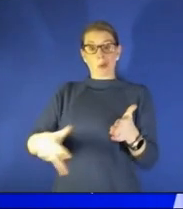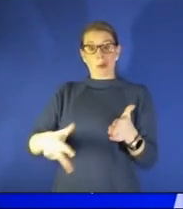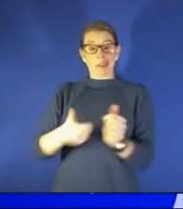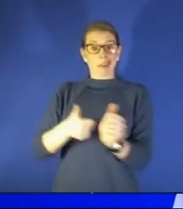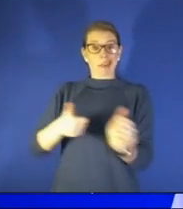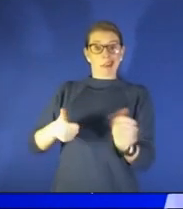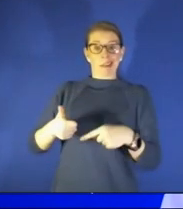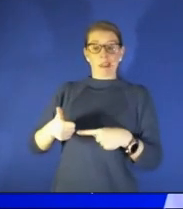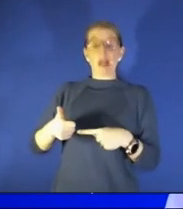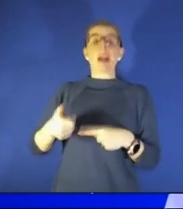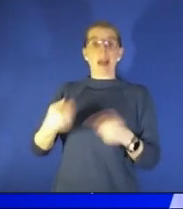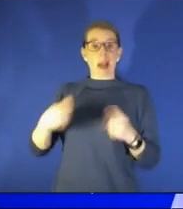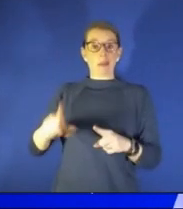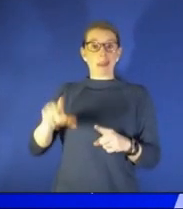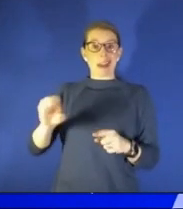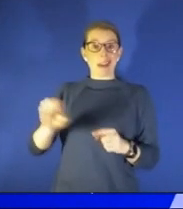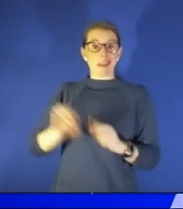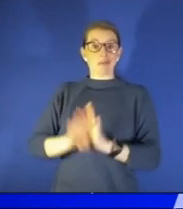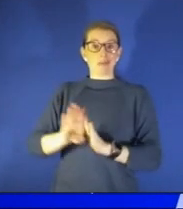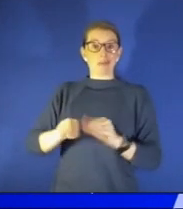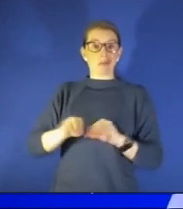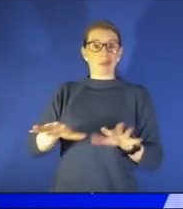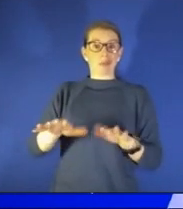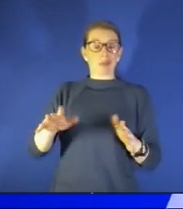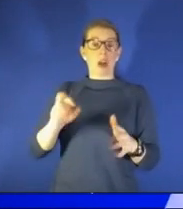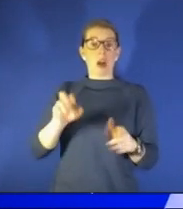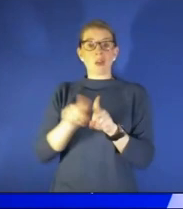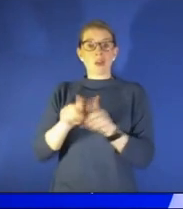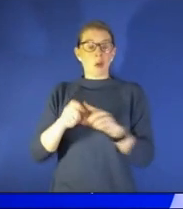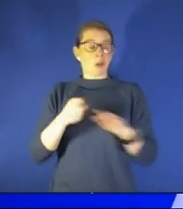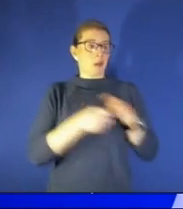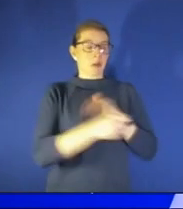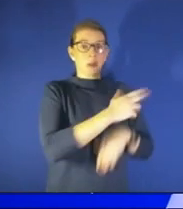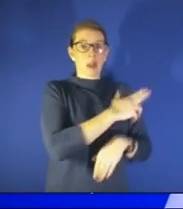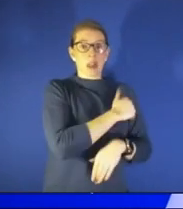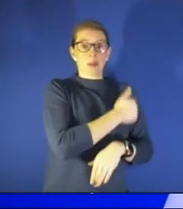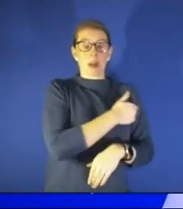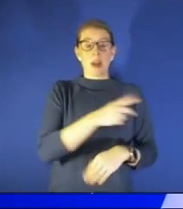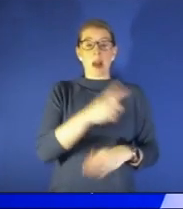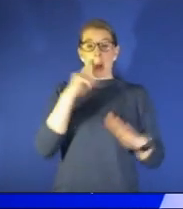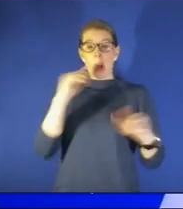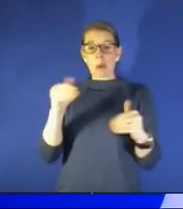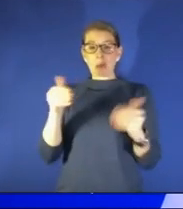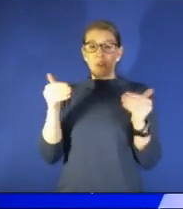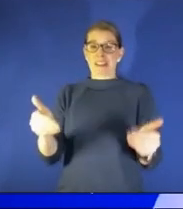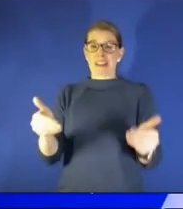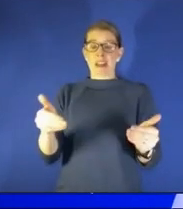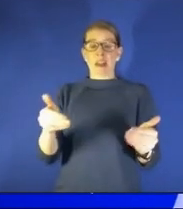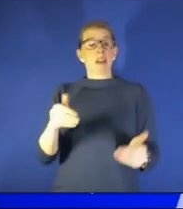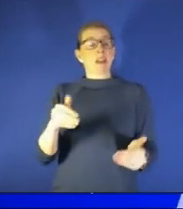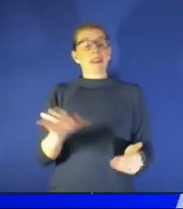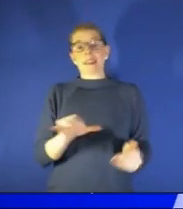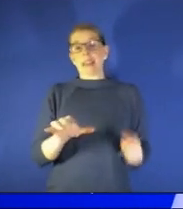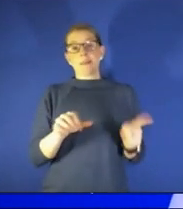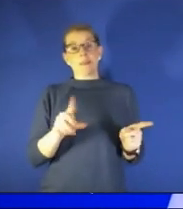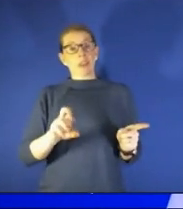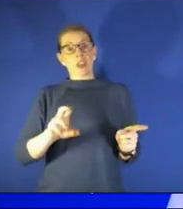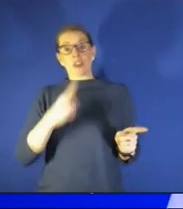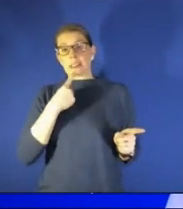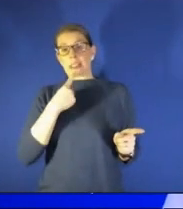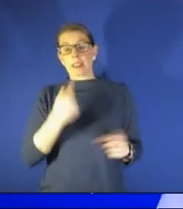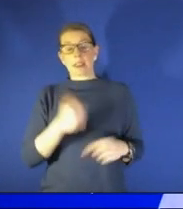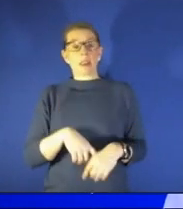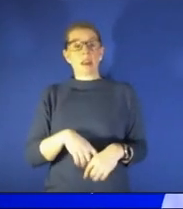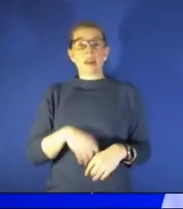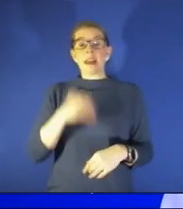with cases and hospitalizations but i hope moving forward just as dr shoemaker said that if everybody can be up to date